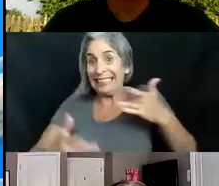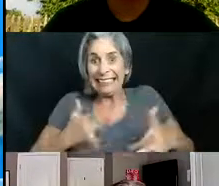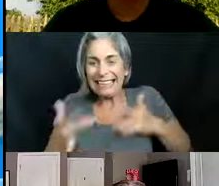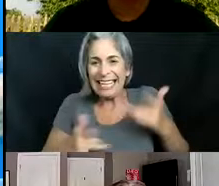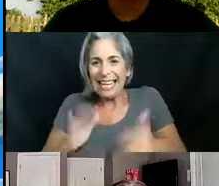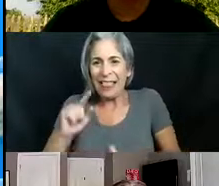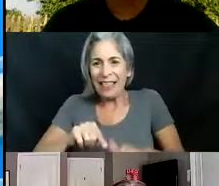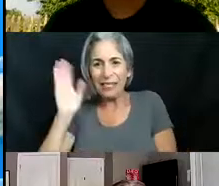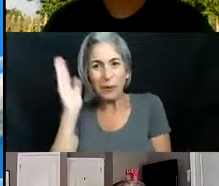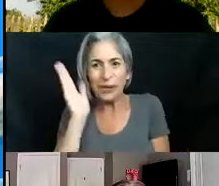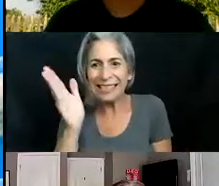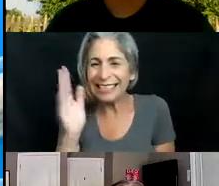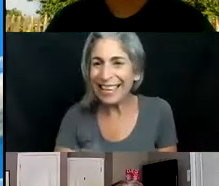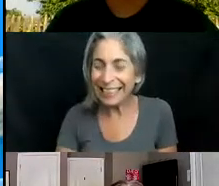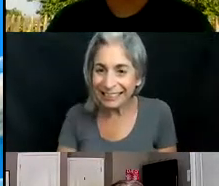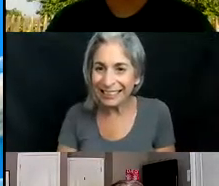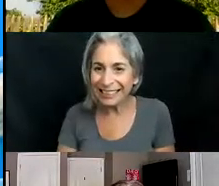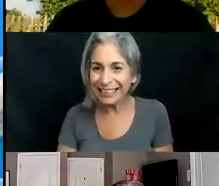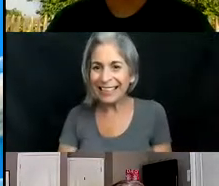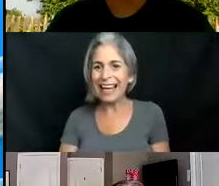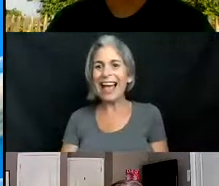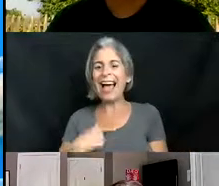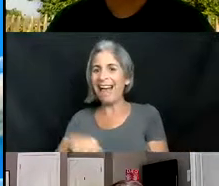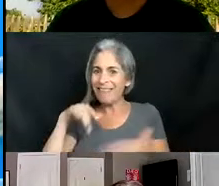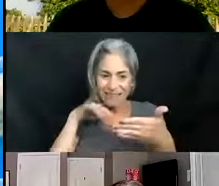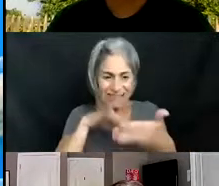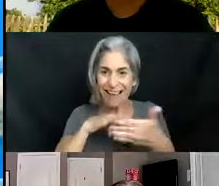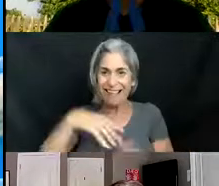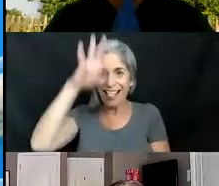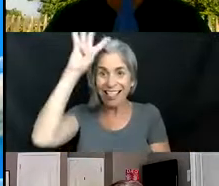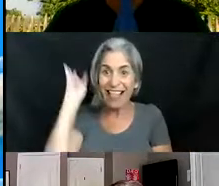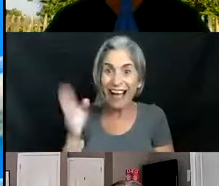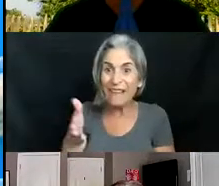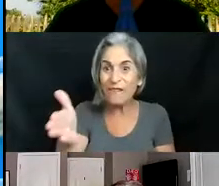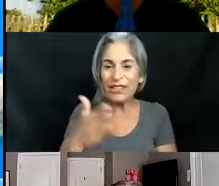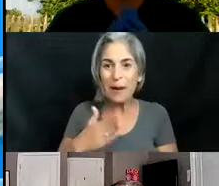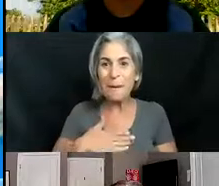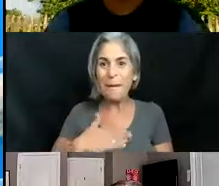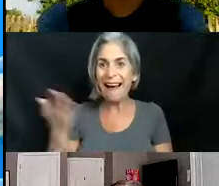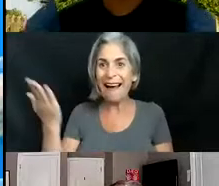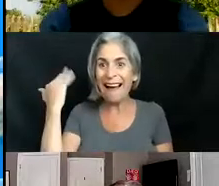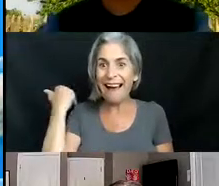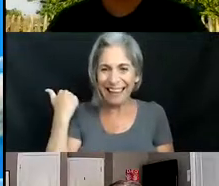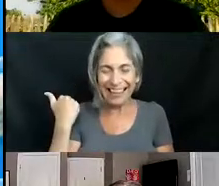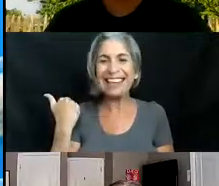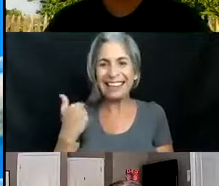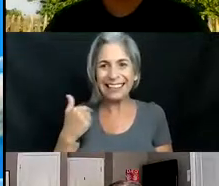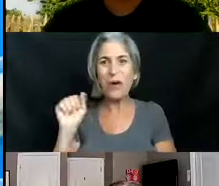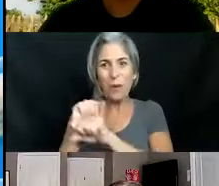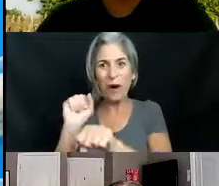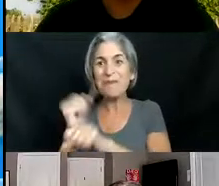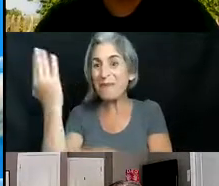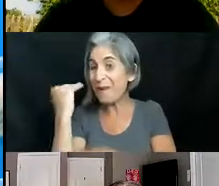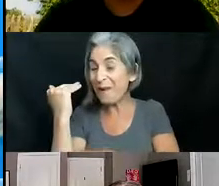presentation um i actually used to study lionfish a bit in my previous uh line of work so i'm